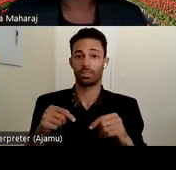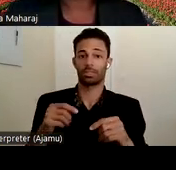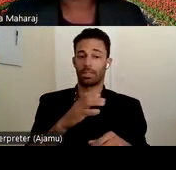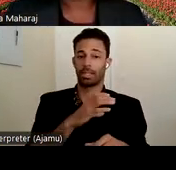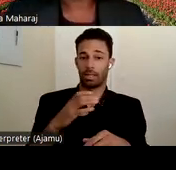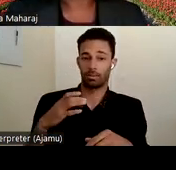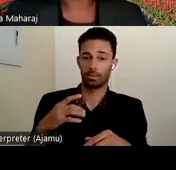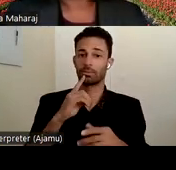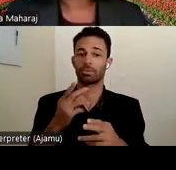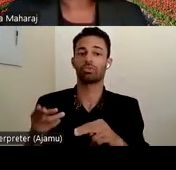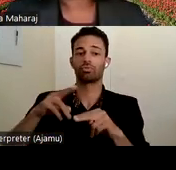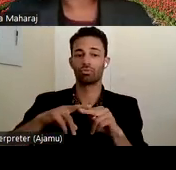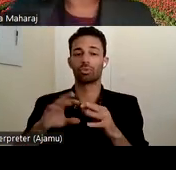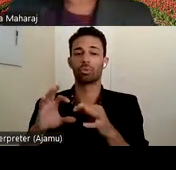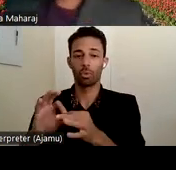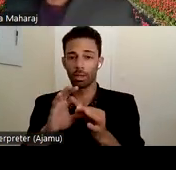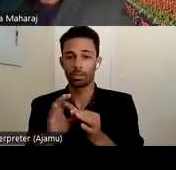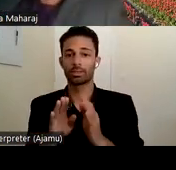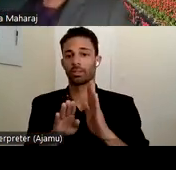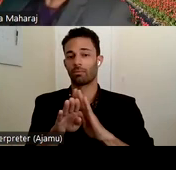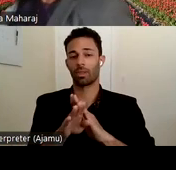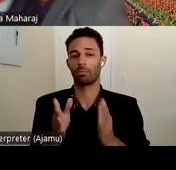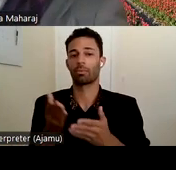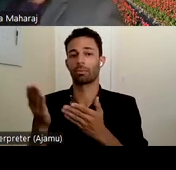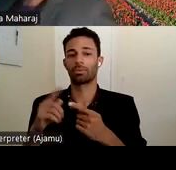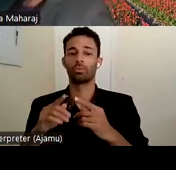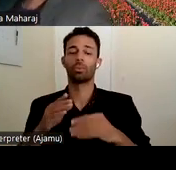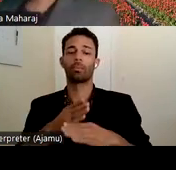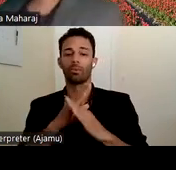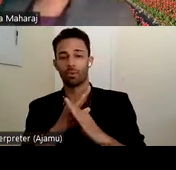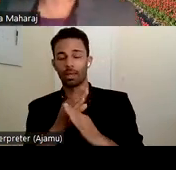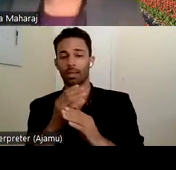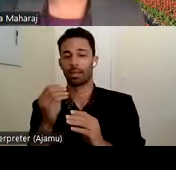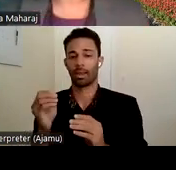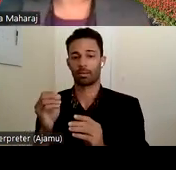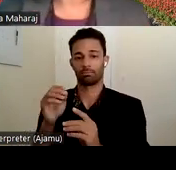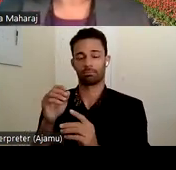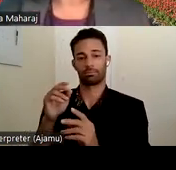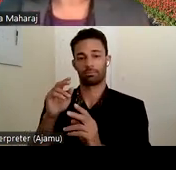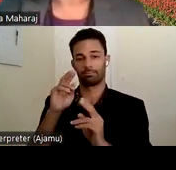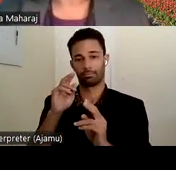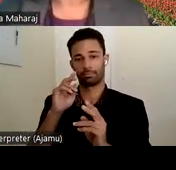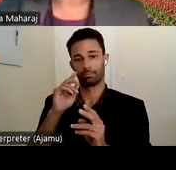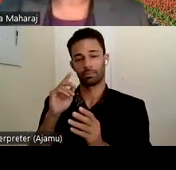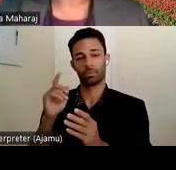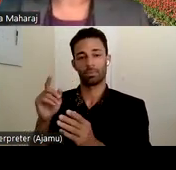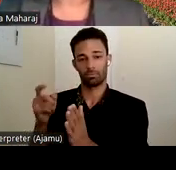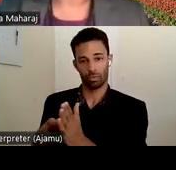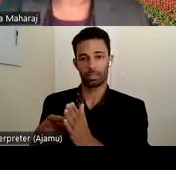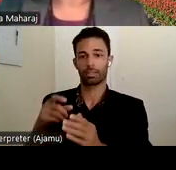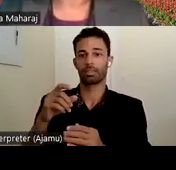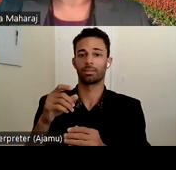coordination and develop recommendations to prevent and address the abuse and neglect, exploitation, and fraud